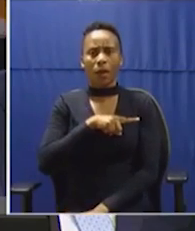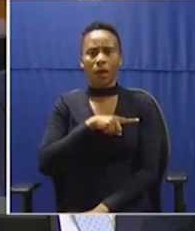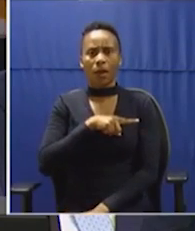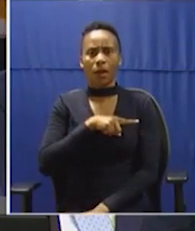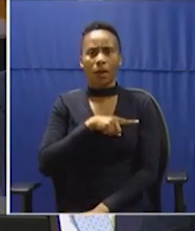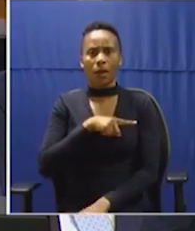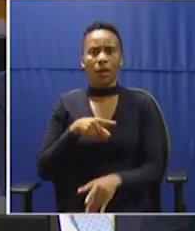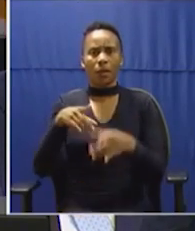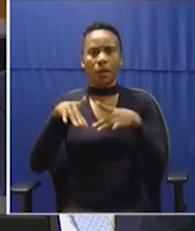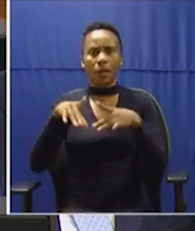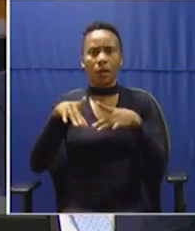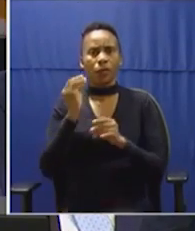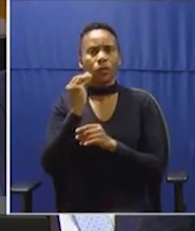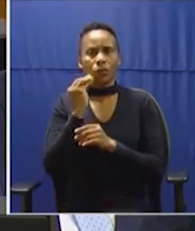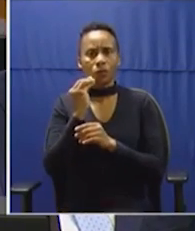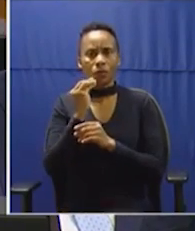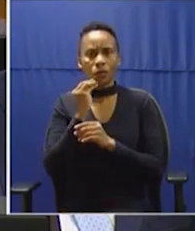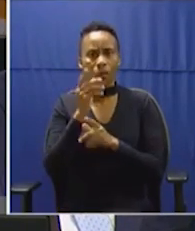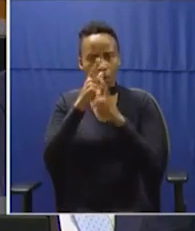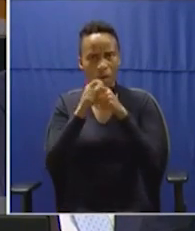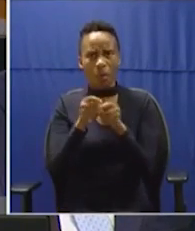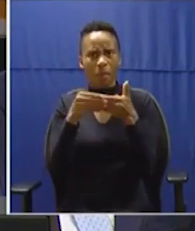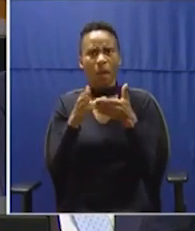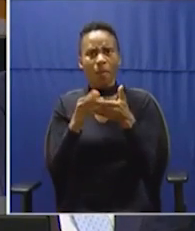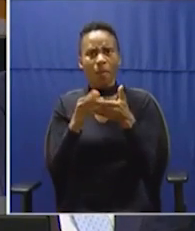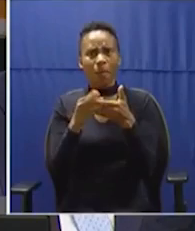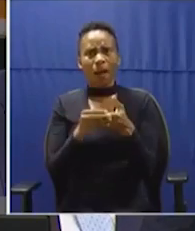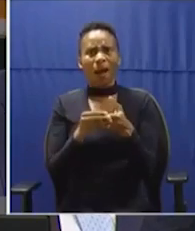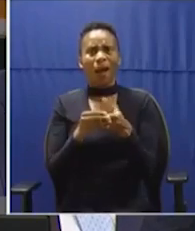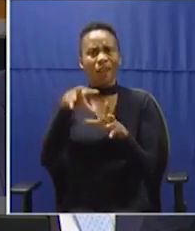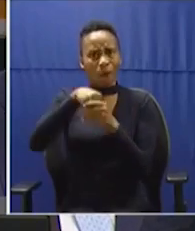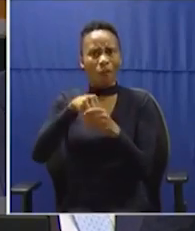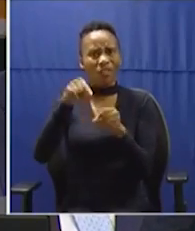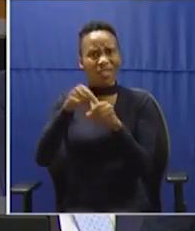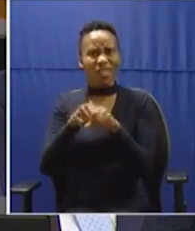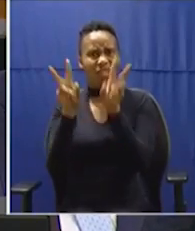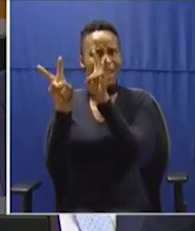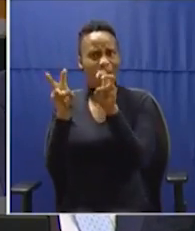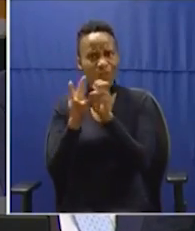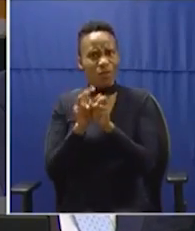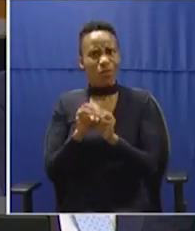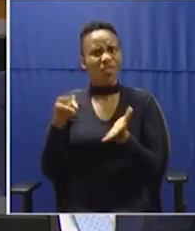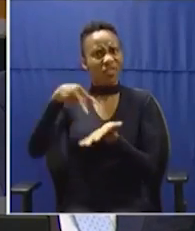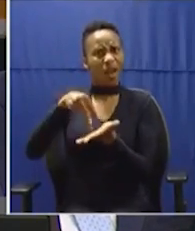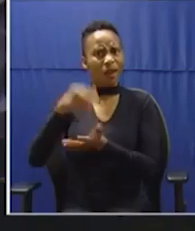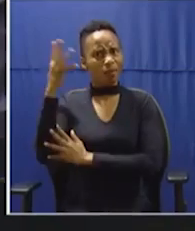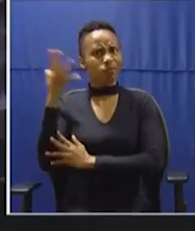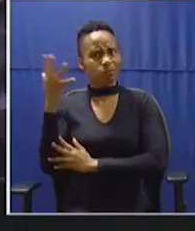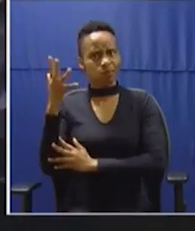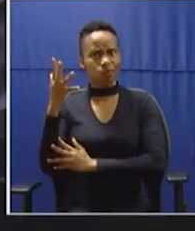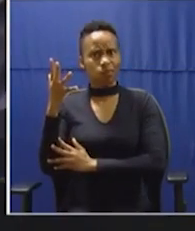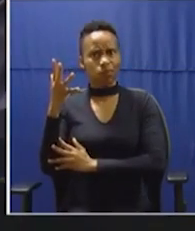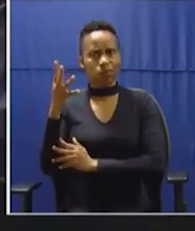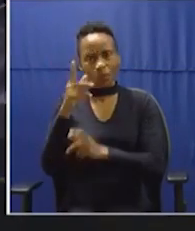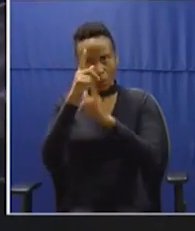it's parliamentary for a Member who is implicated in this matter. Do we speak in the House? Honourable Member, Honourable Member, there are specific... Honourable Chawambo,